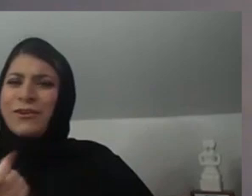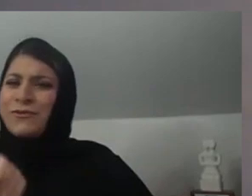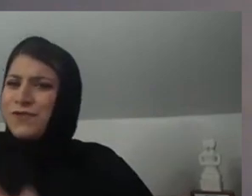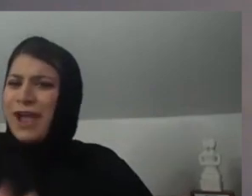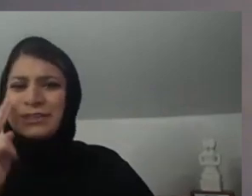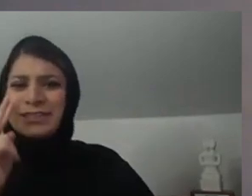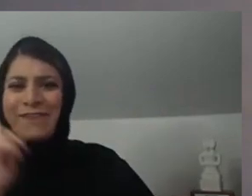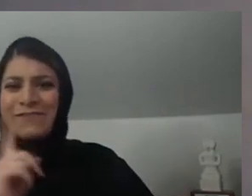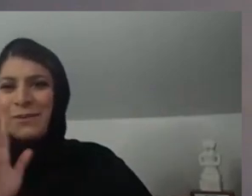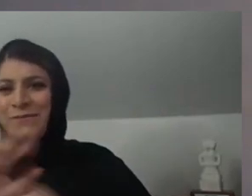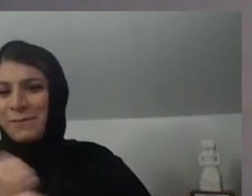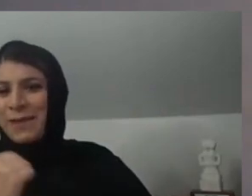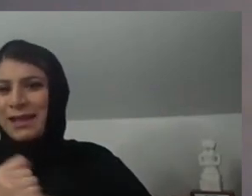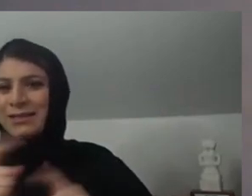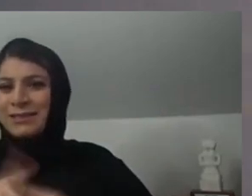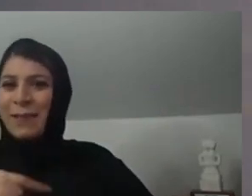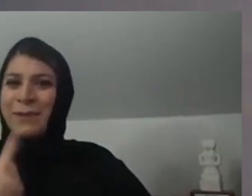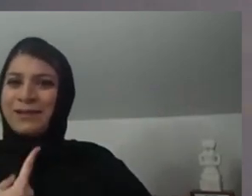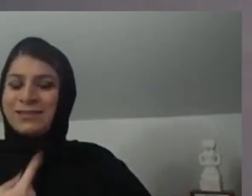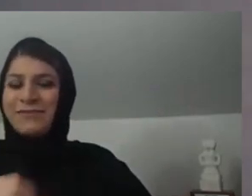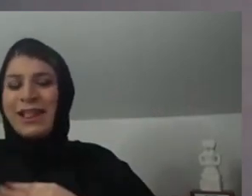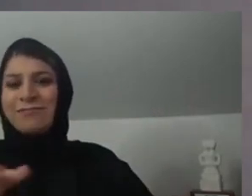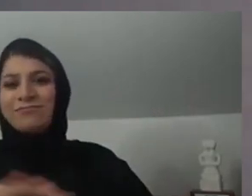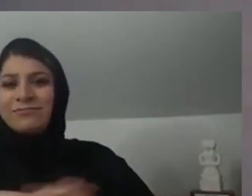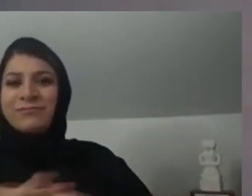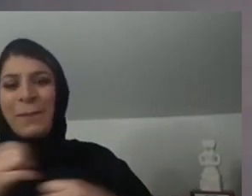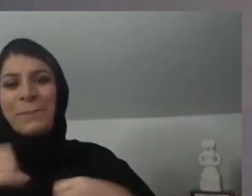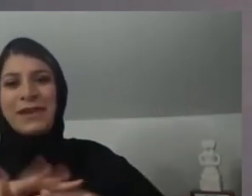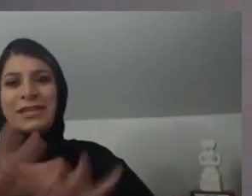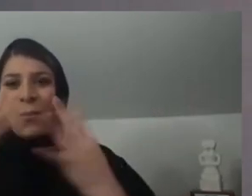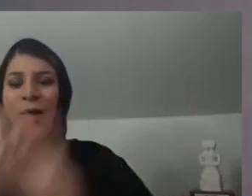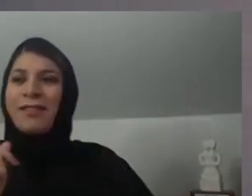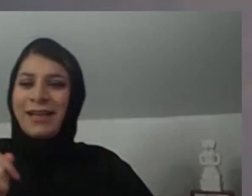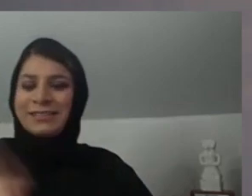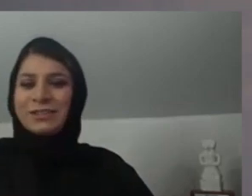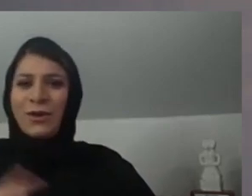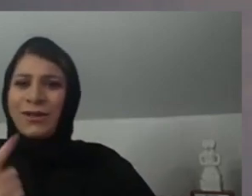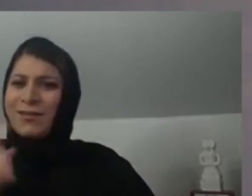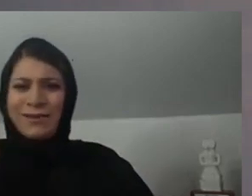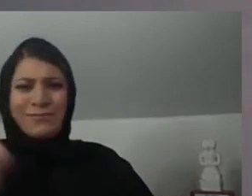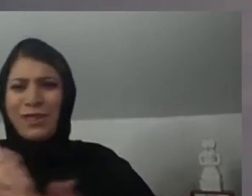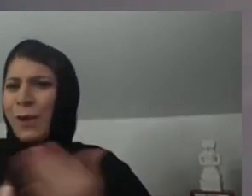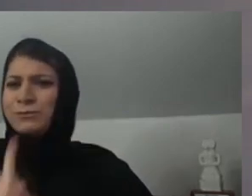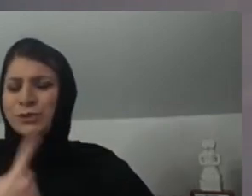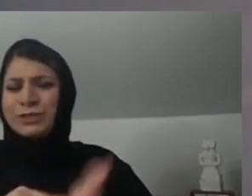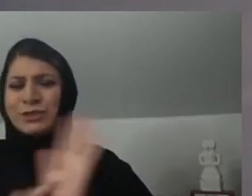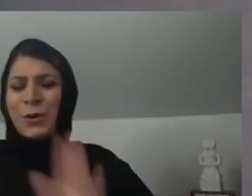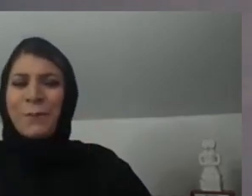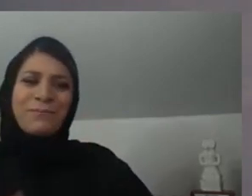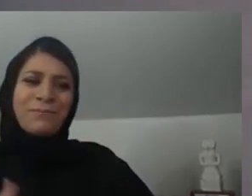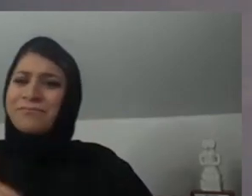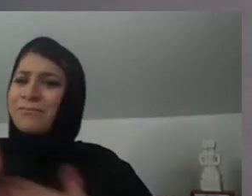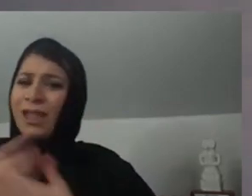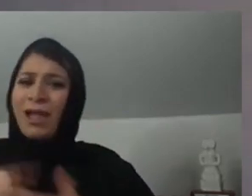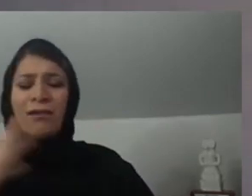community. It's very rare to see somebody of my colour in this position in the mainstream world, let's